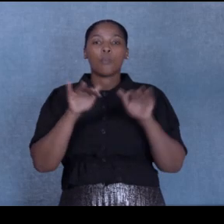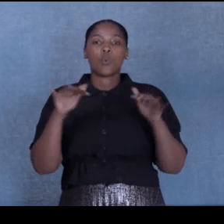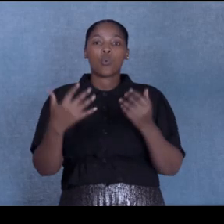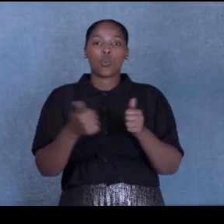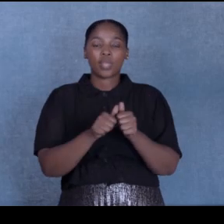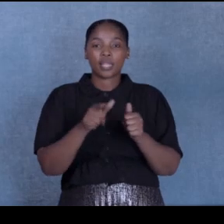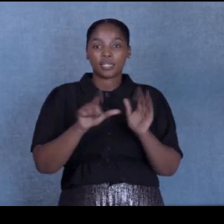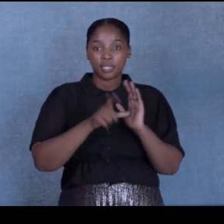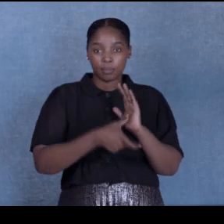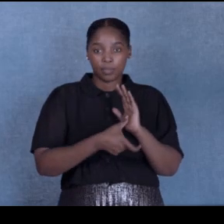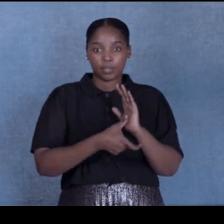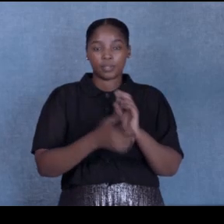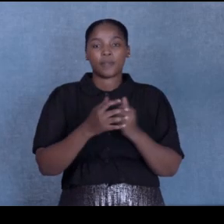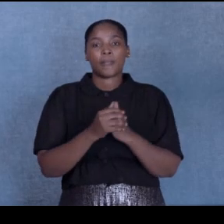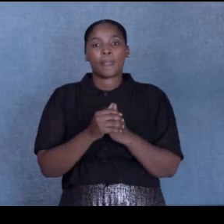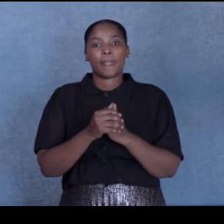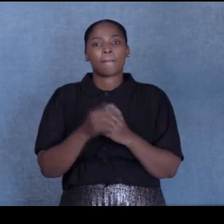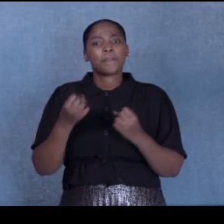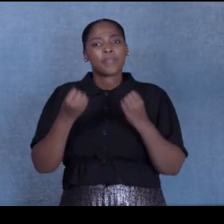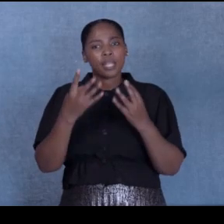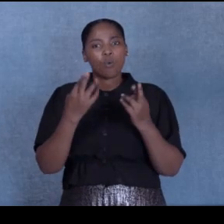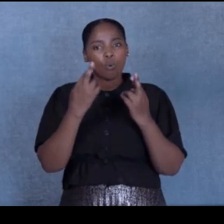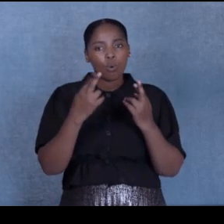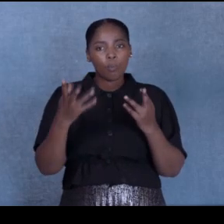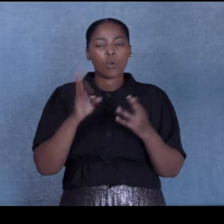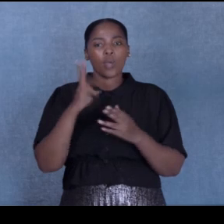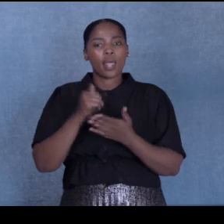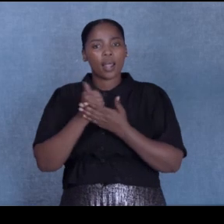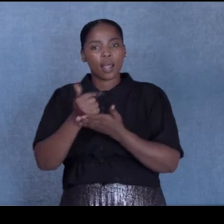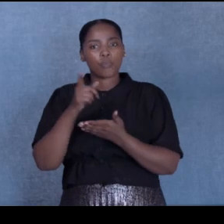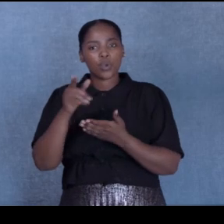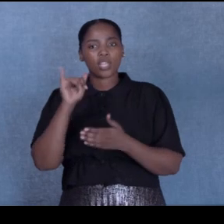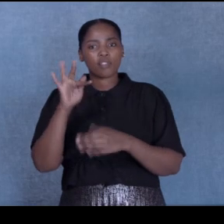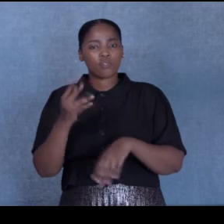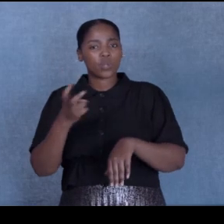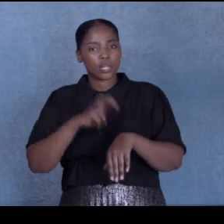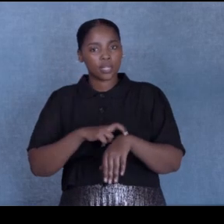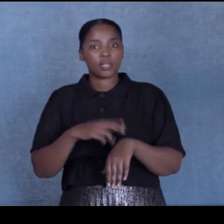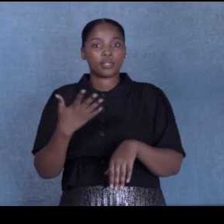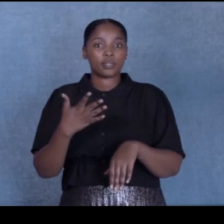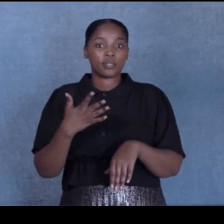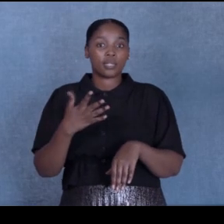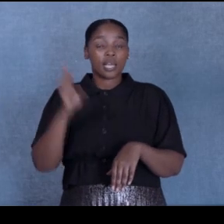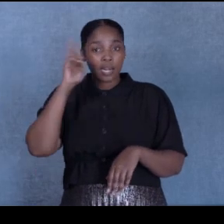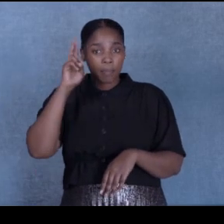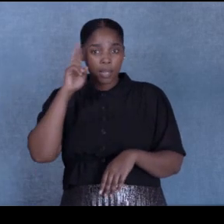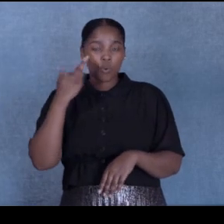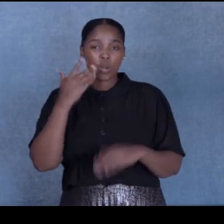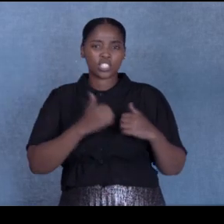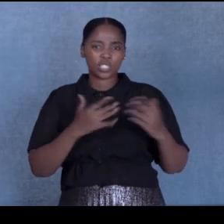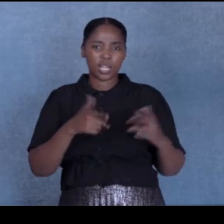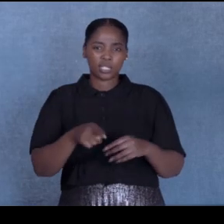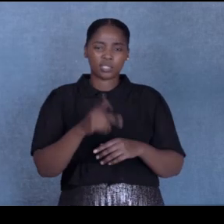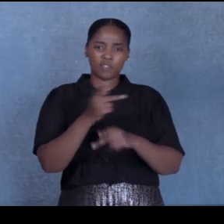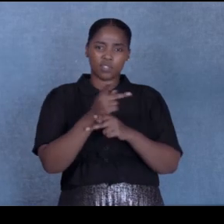a home away from home. They will help you when you're in the need of most. Remember when the start of the video I said